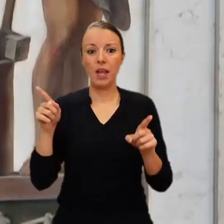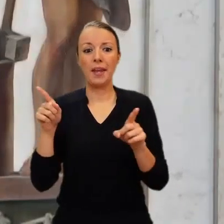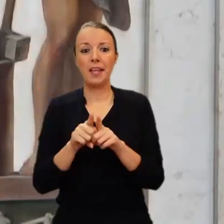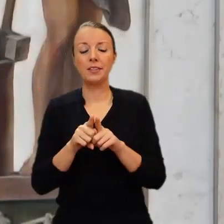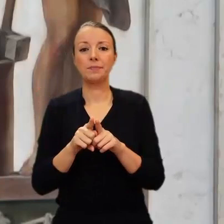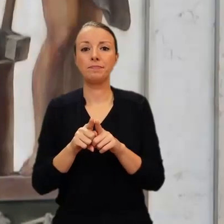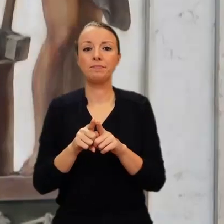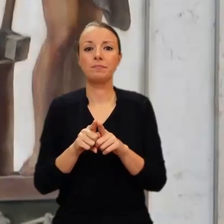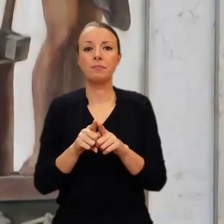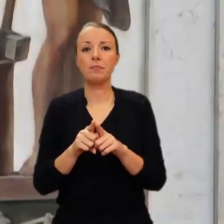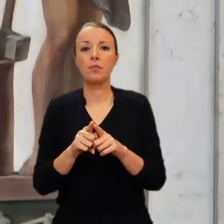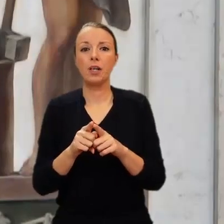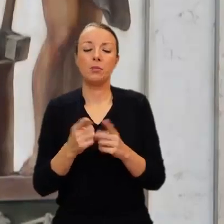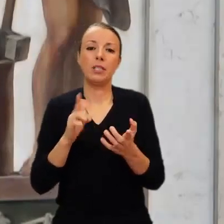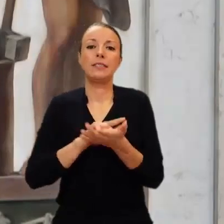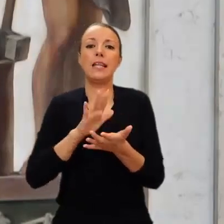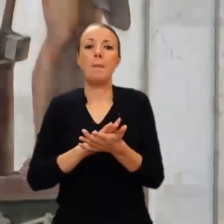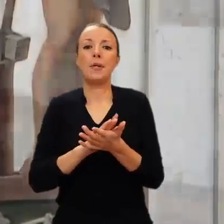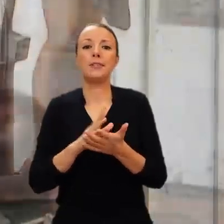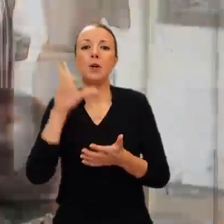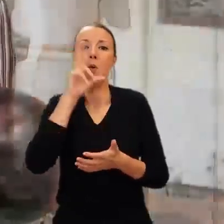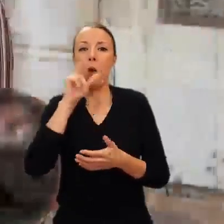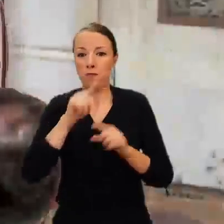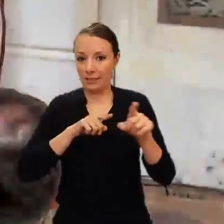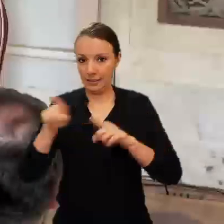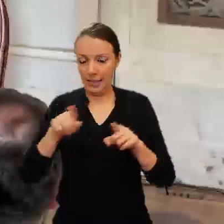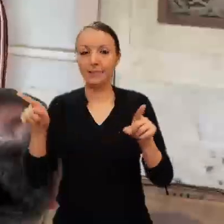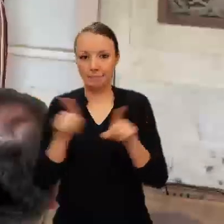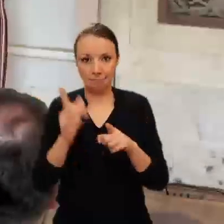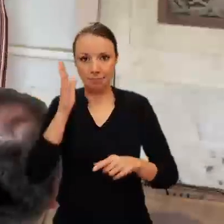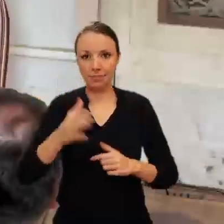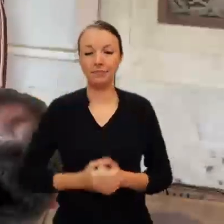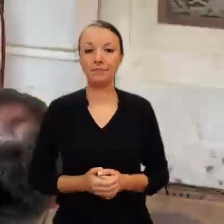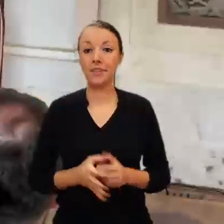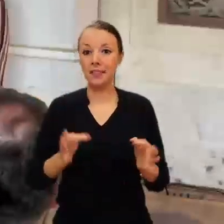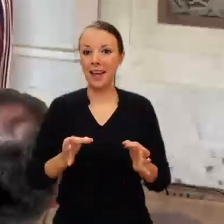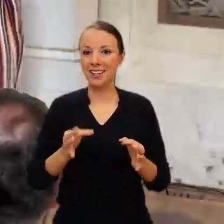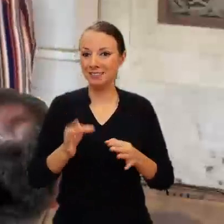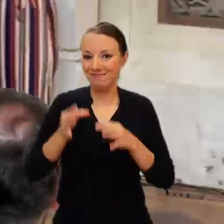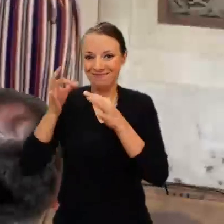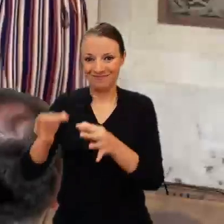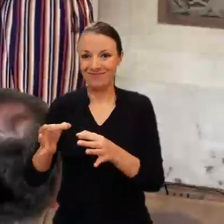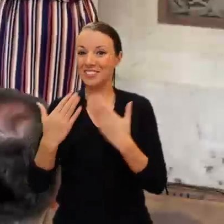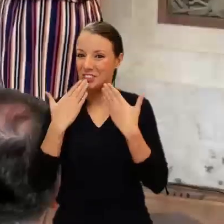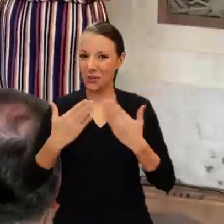zapisie mowy znaków. Także oddaję głos. Thank you.